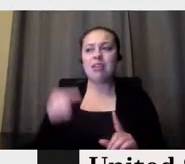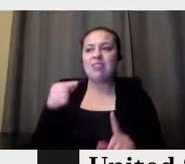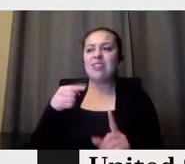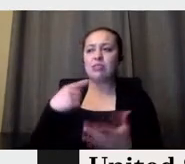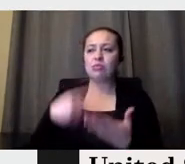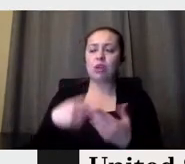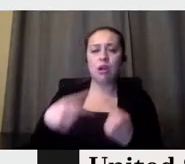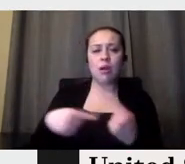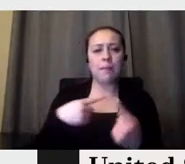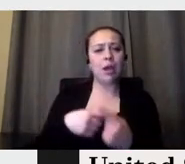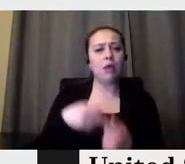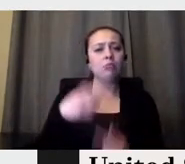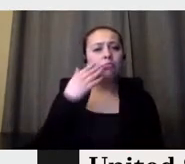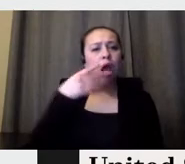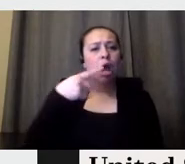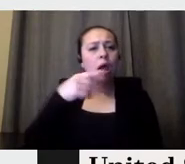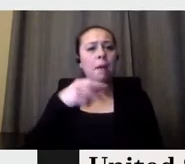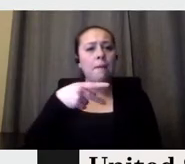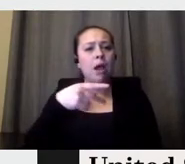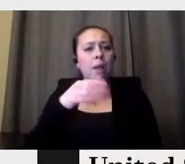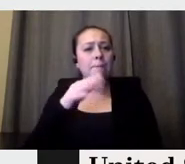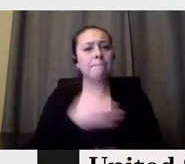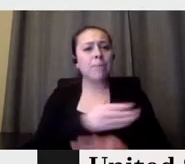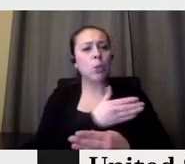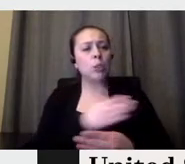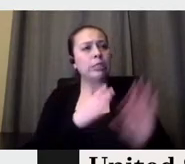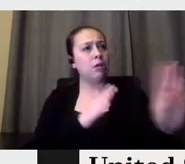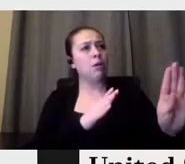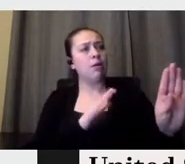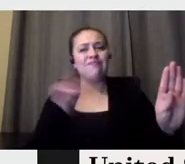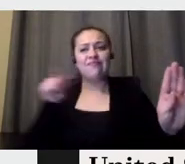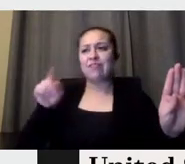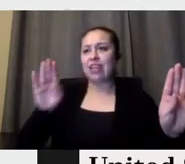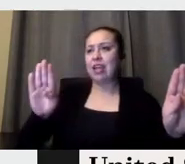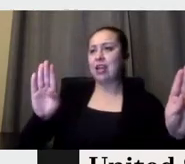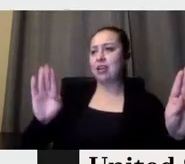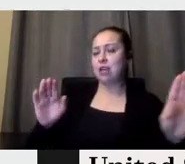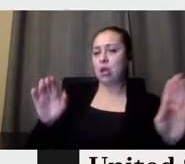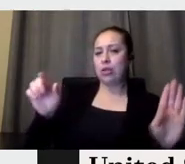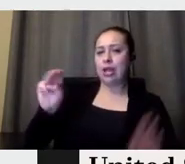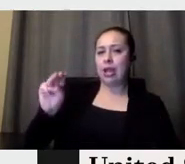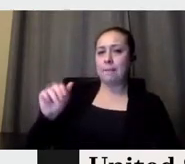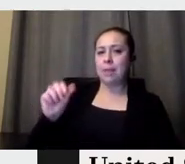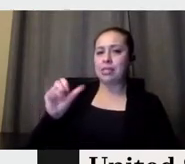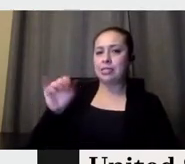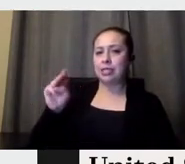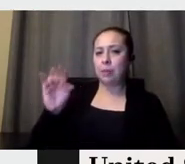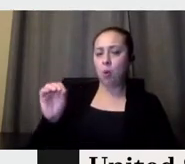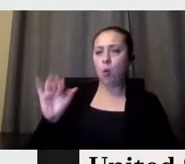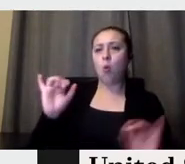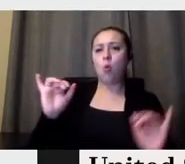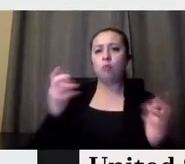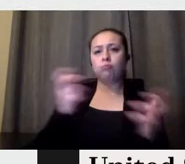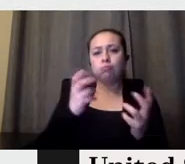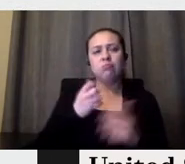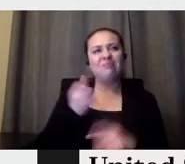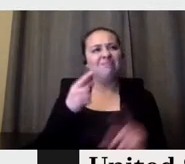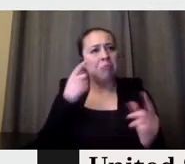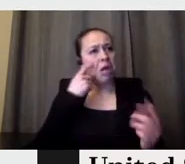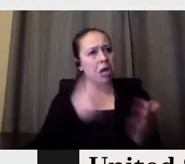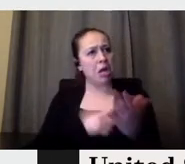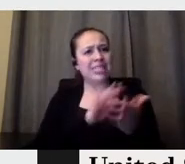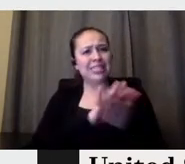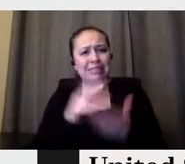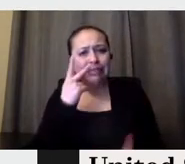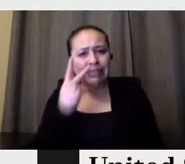not? If, if, if it's good, it's good. What are you going to say? That does, it doesn't represent me. doesn't mean that I don't like it or that doesn't